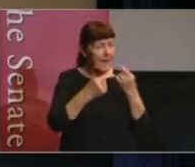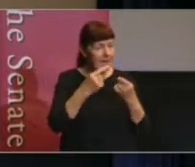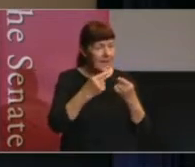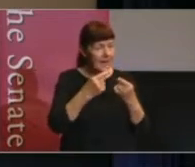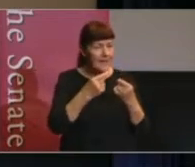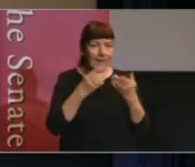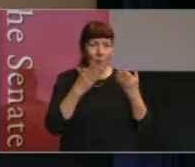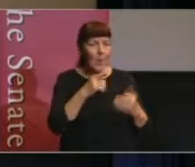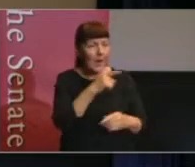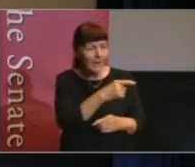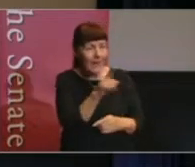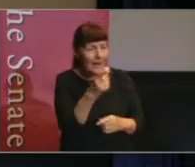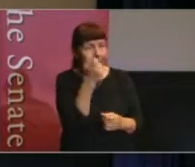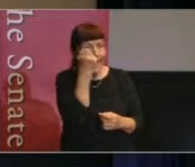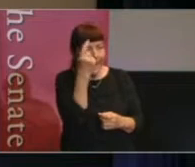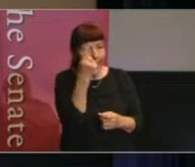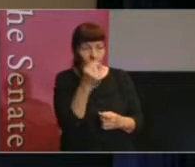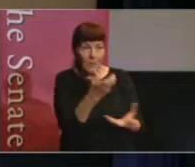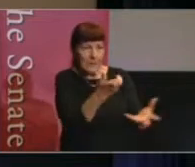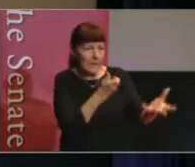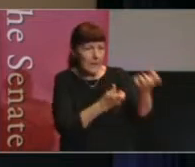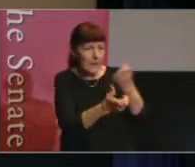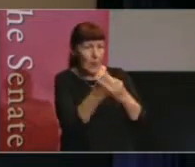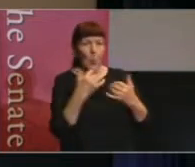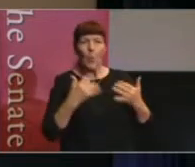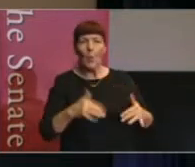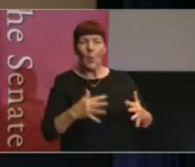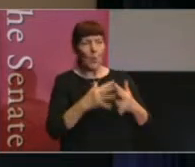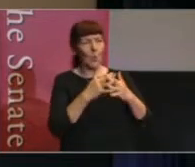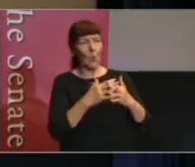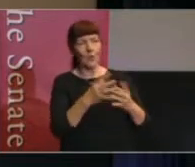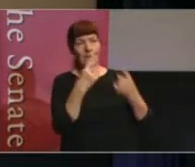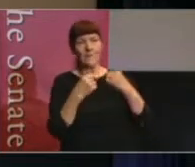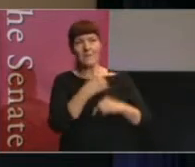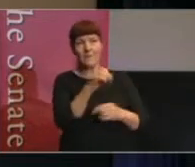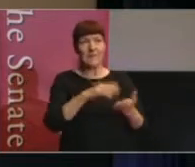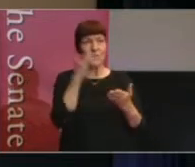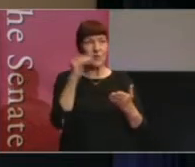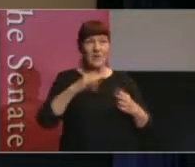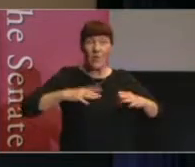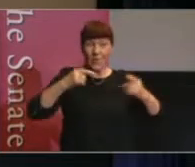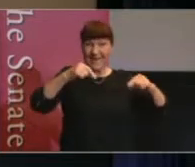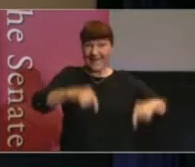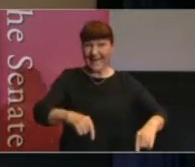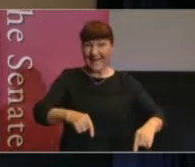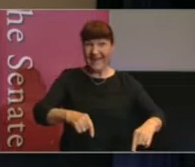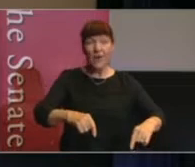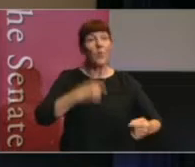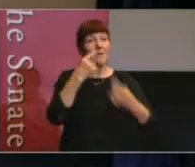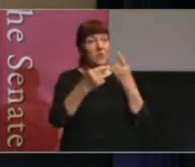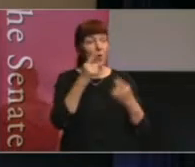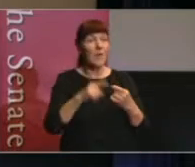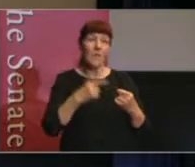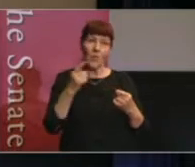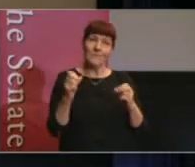resonates with them, we will get rich information back from them. And these are people that are already here, that we've already told them what the